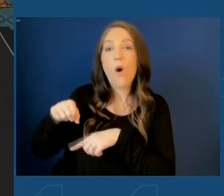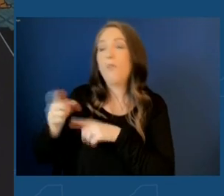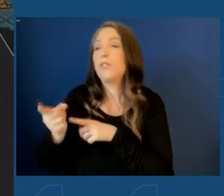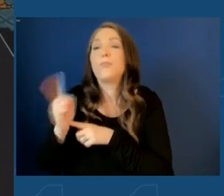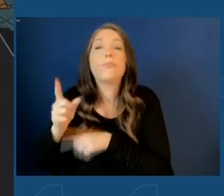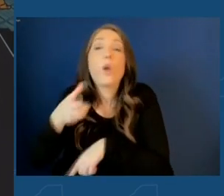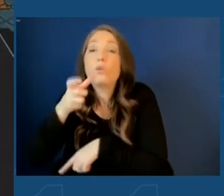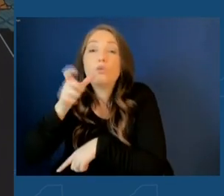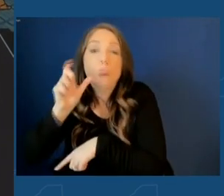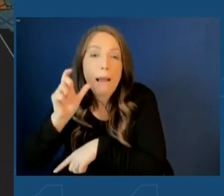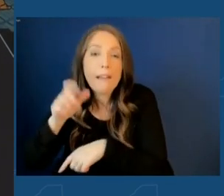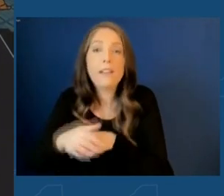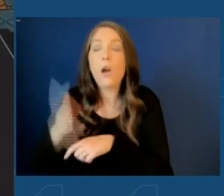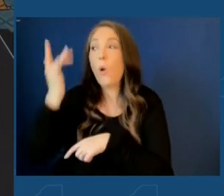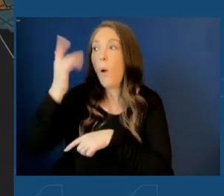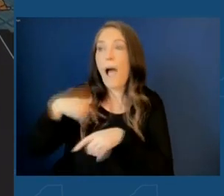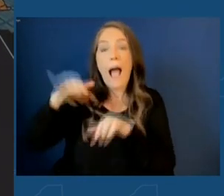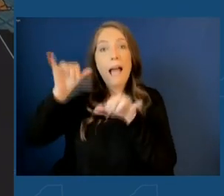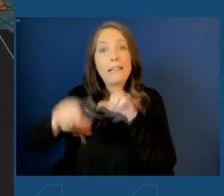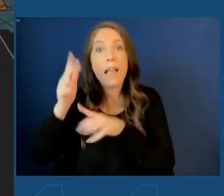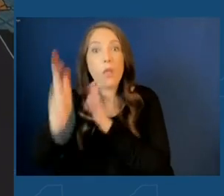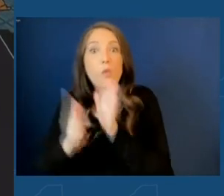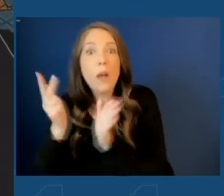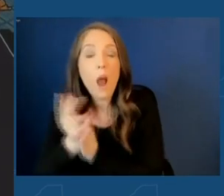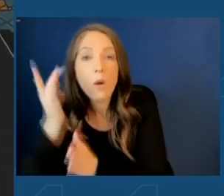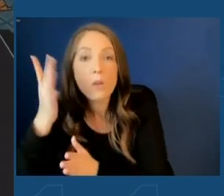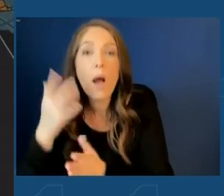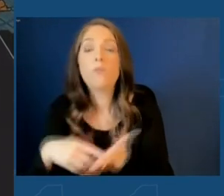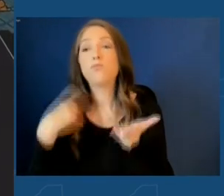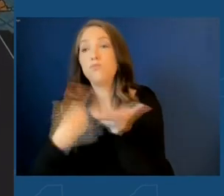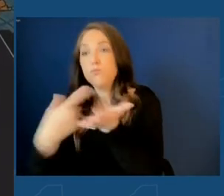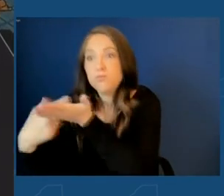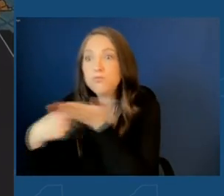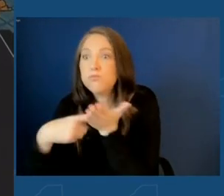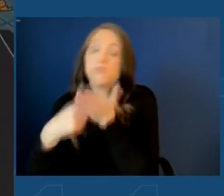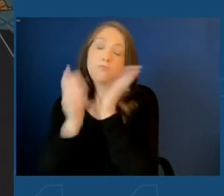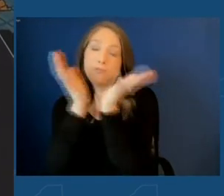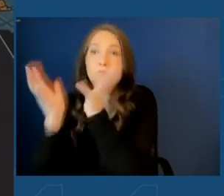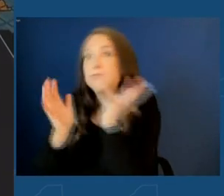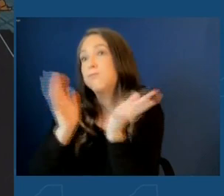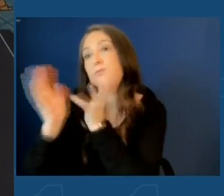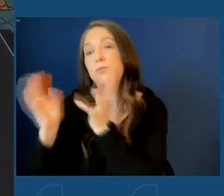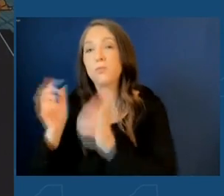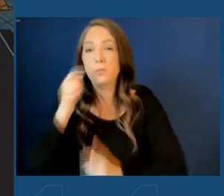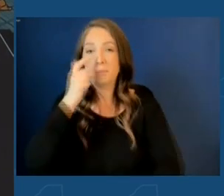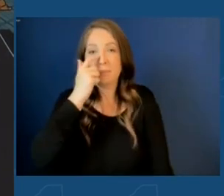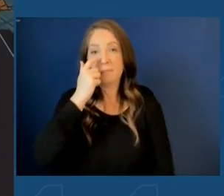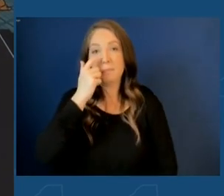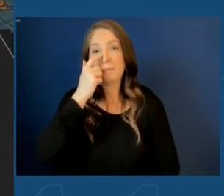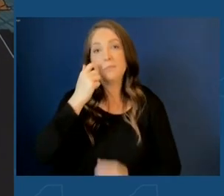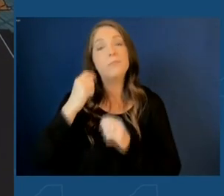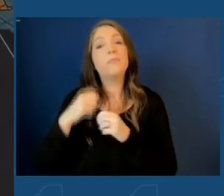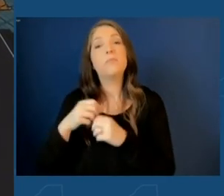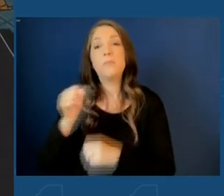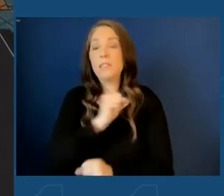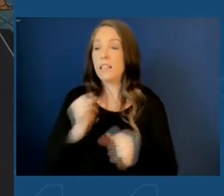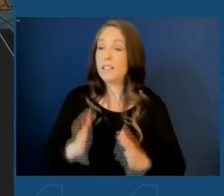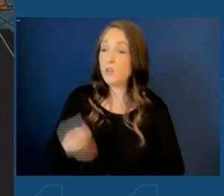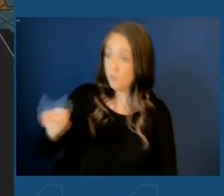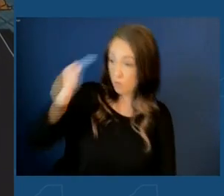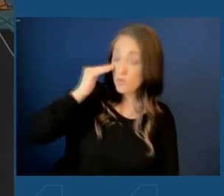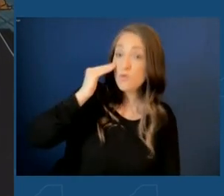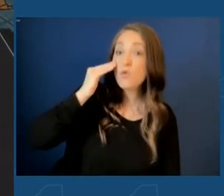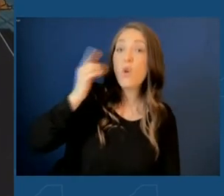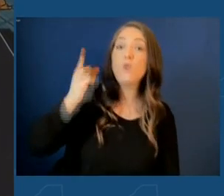half hours because it took that long to talk about all the great things about how upstate New York is. And Senator, you know about this because you like to travel